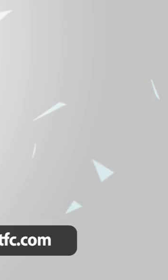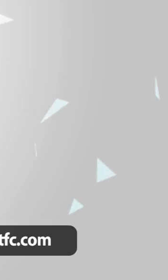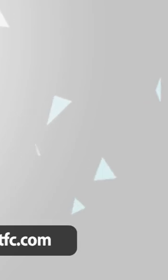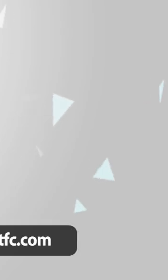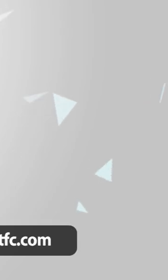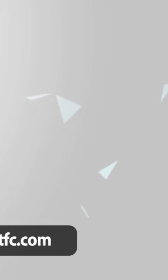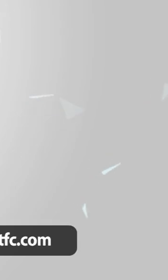Thank you. You